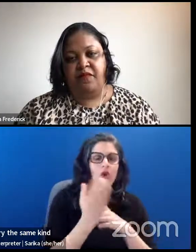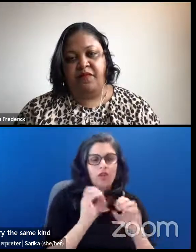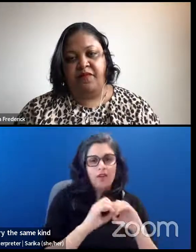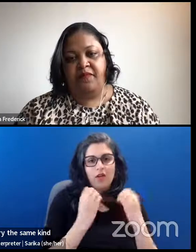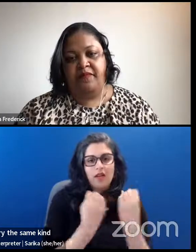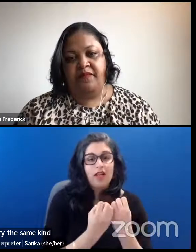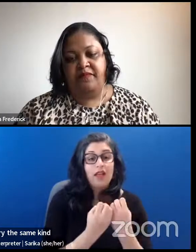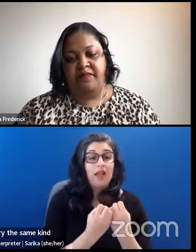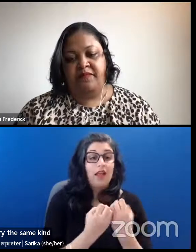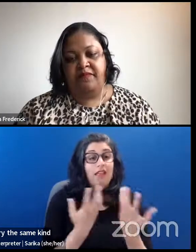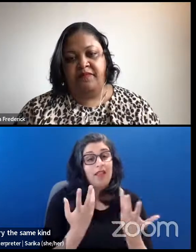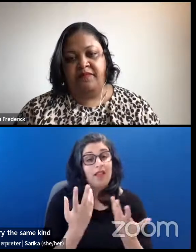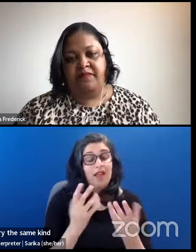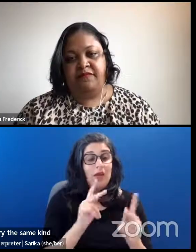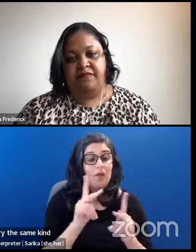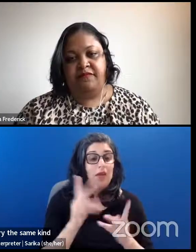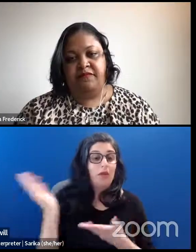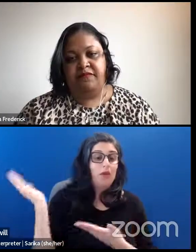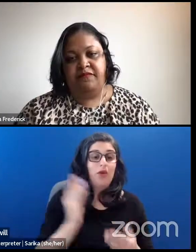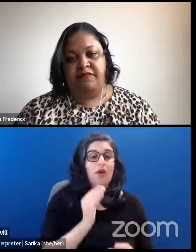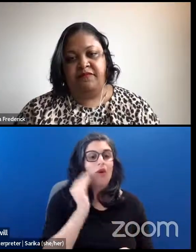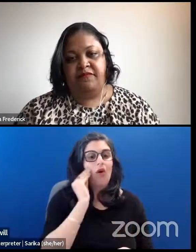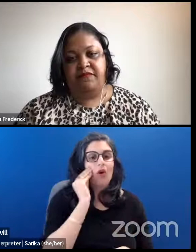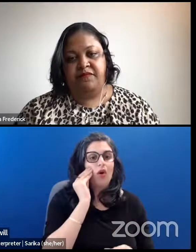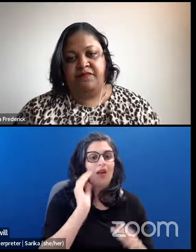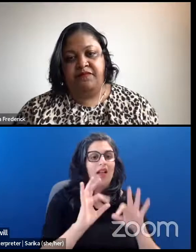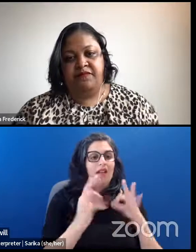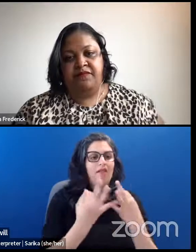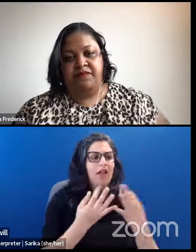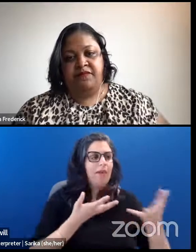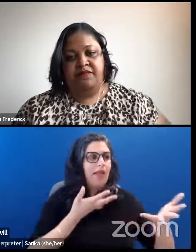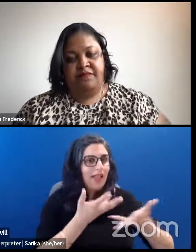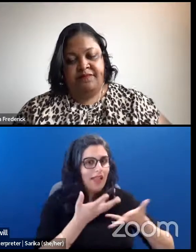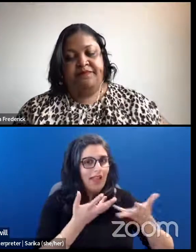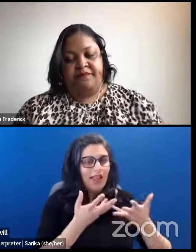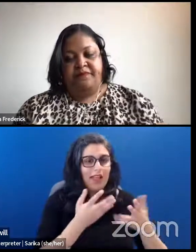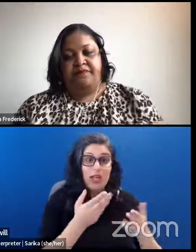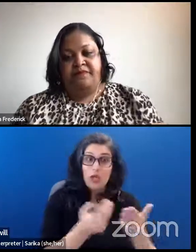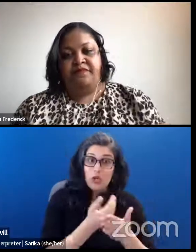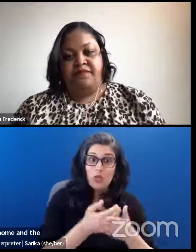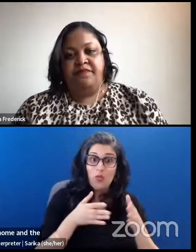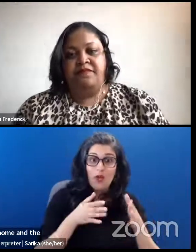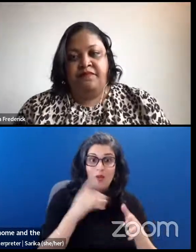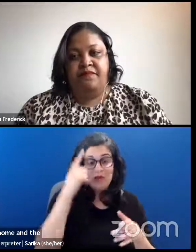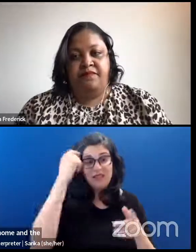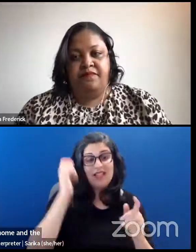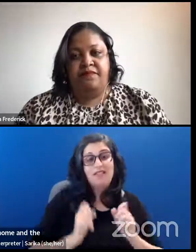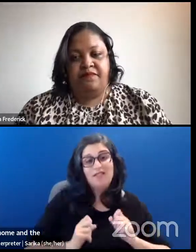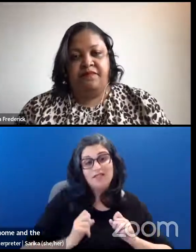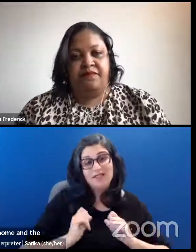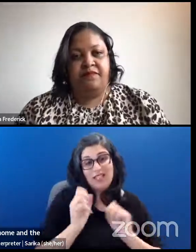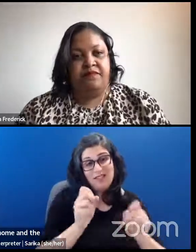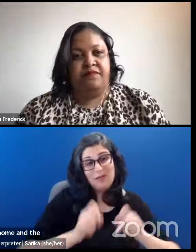invariably people bring it home and all of a sudden a family is talking to each other in a way that they haven't before because they've given each other permission.